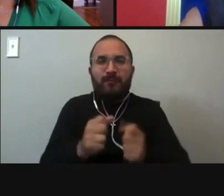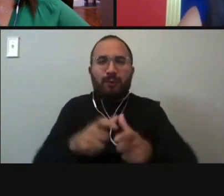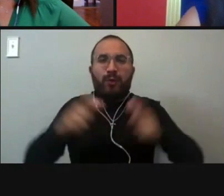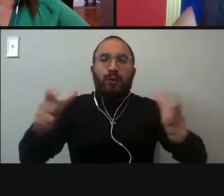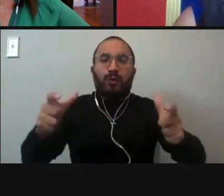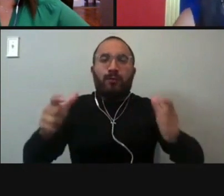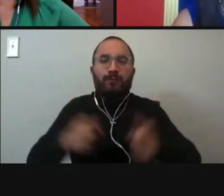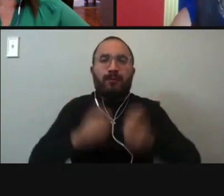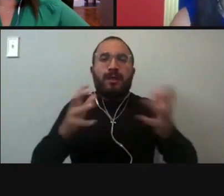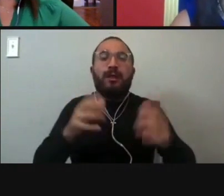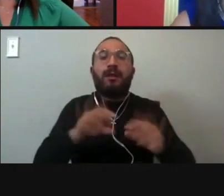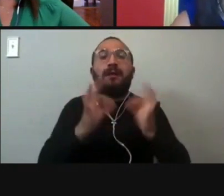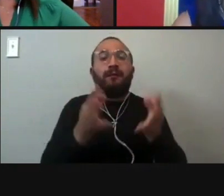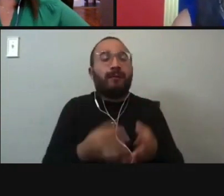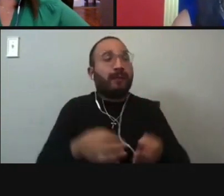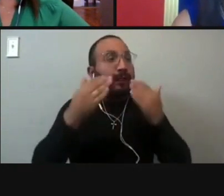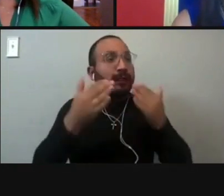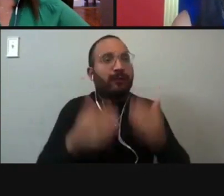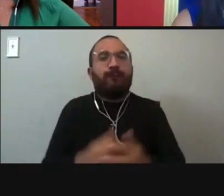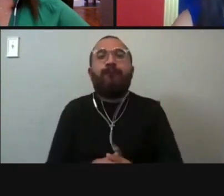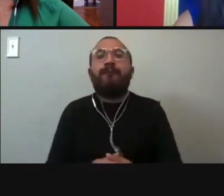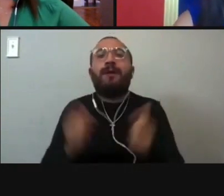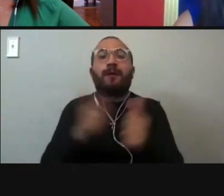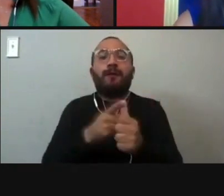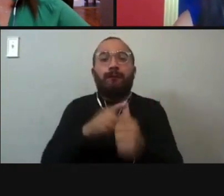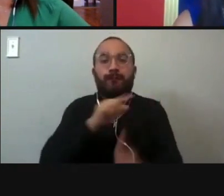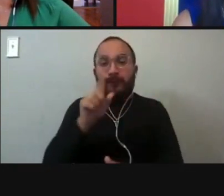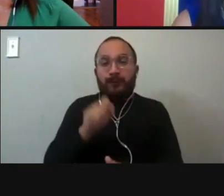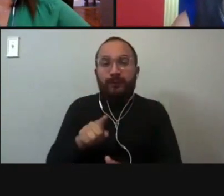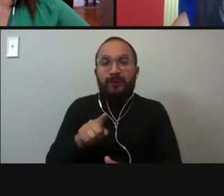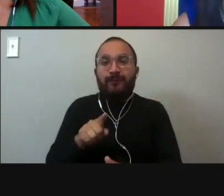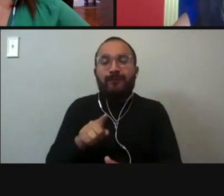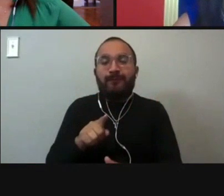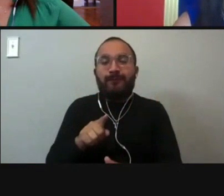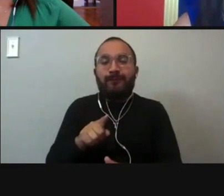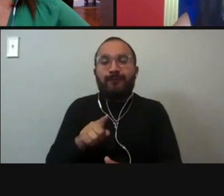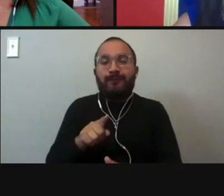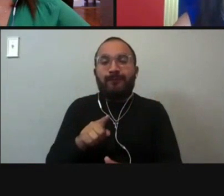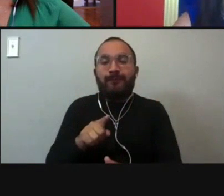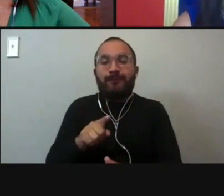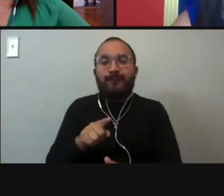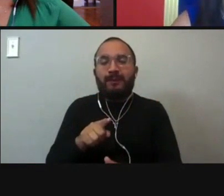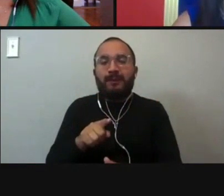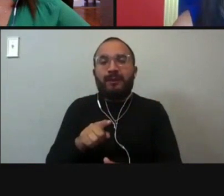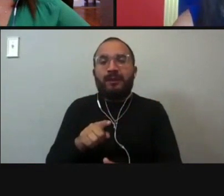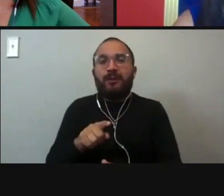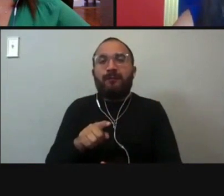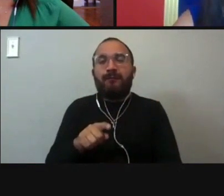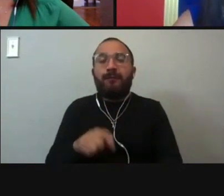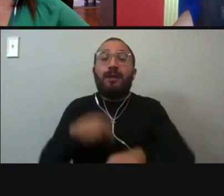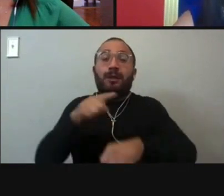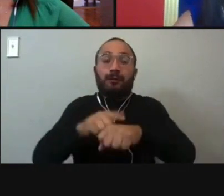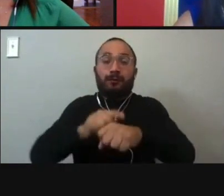Thank you, Ms. Hortek. Our first question. Amidst the time of COVID, where many